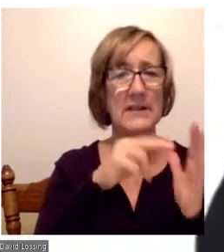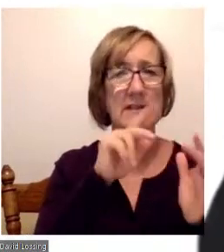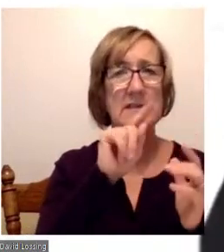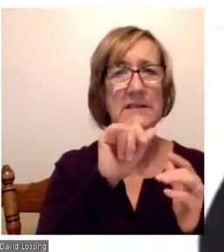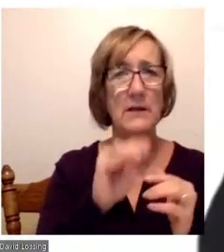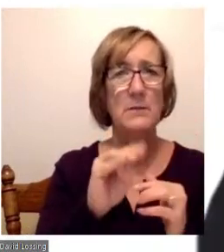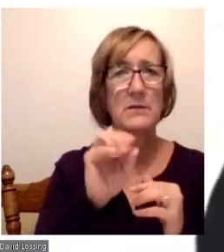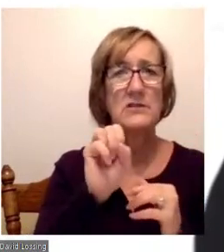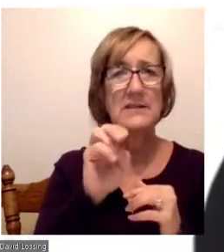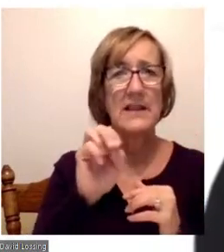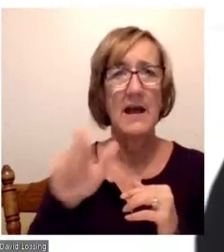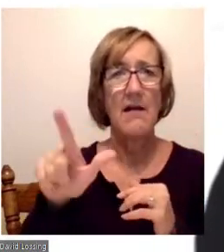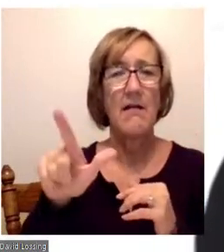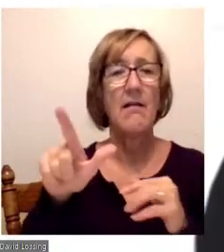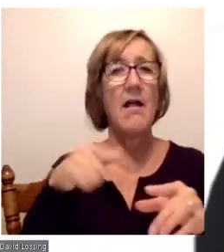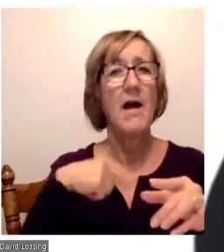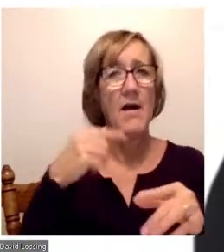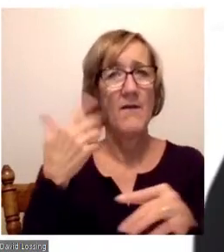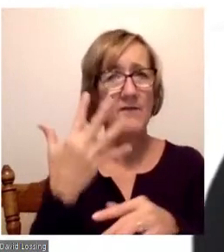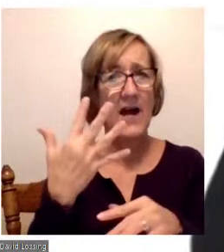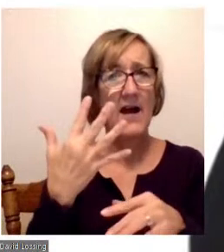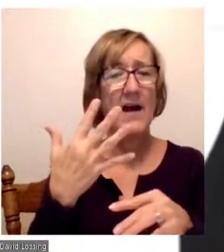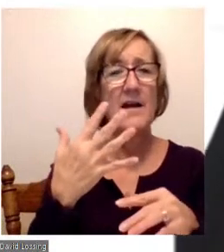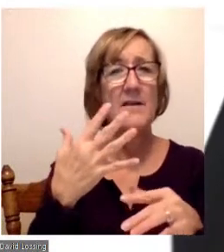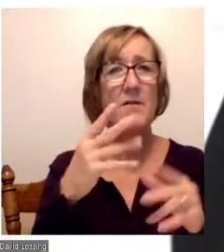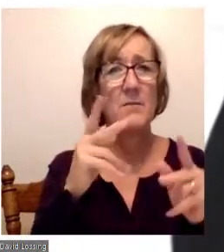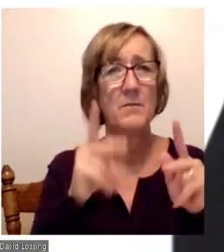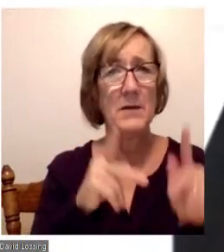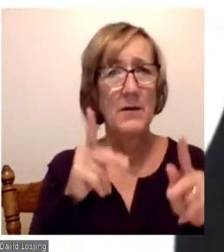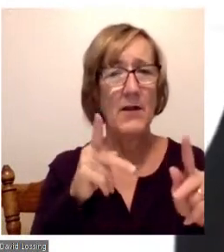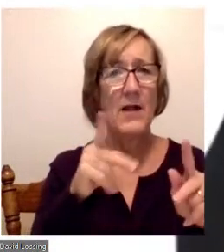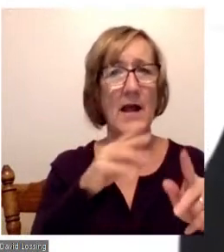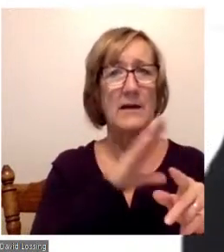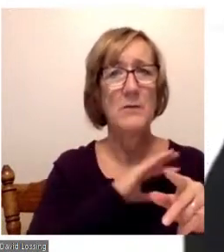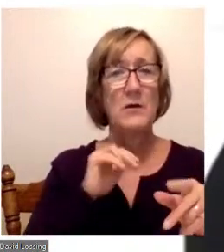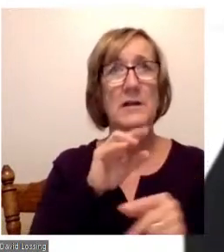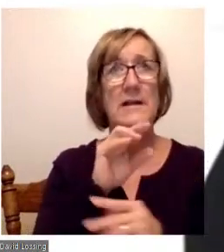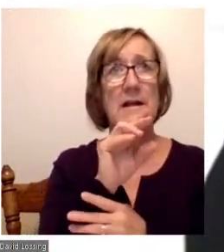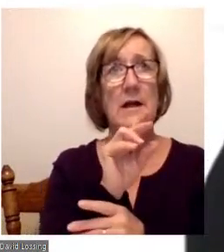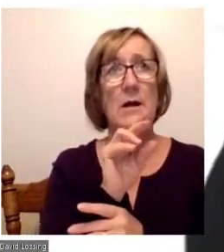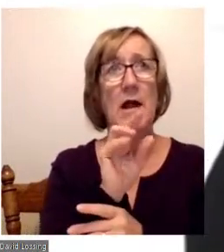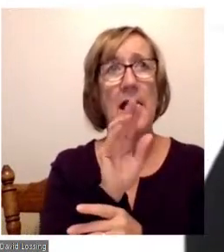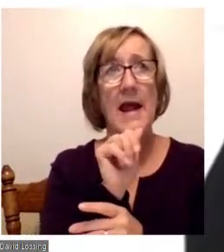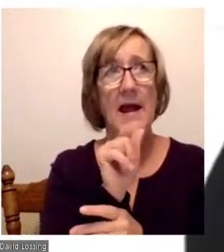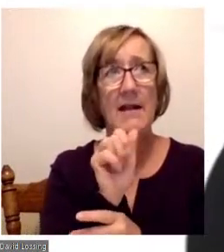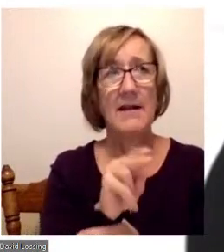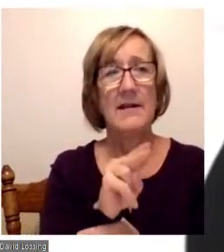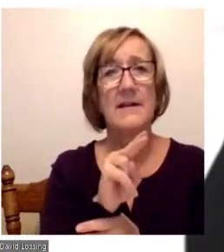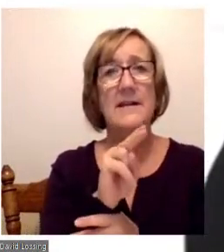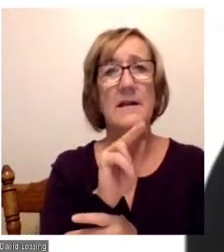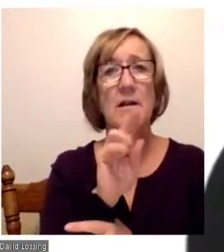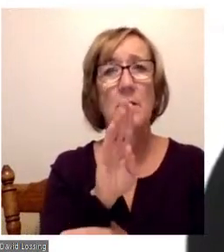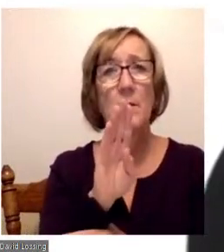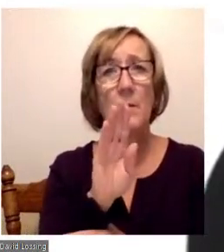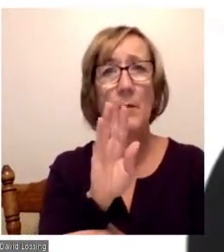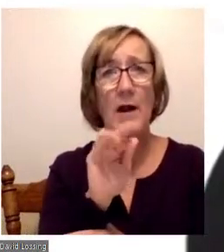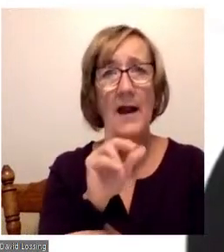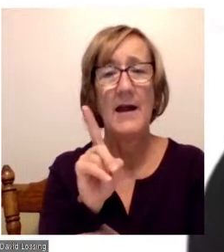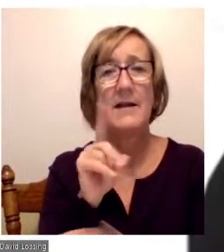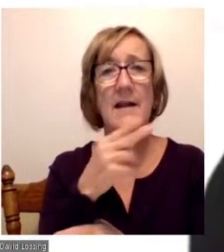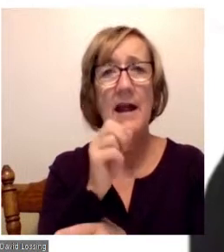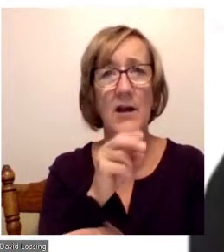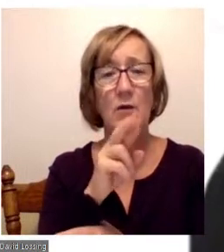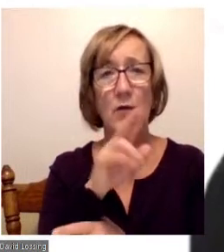Five members of the Genesee County Board of Commissioners, Bryant Nolden, Martin Cousineau, Alan Ellenberg, Mark Young, and Ted Henry,